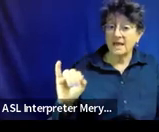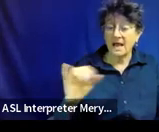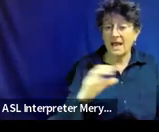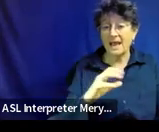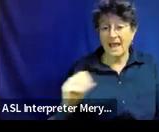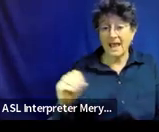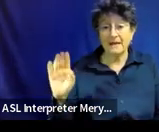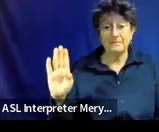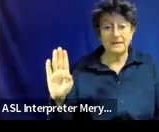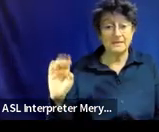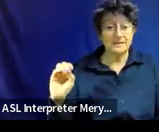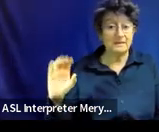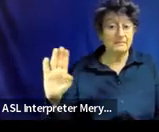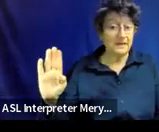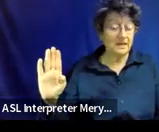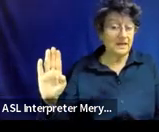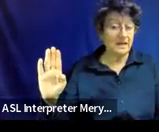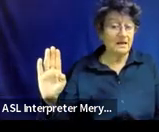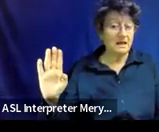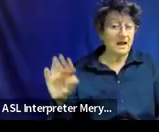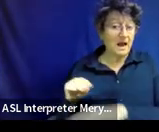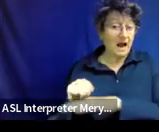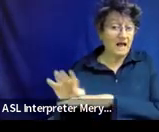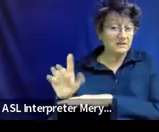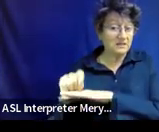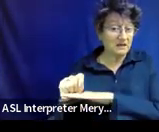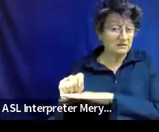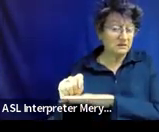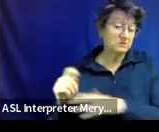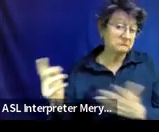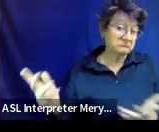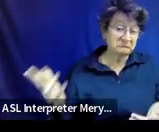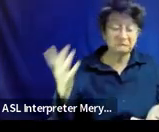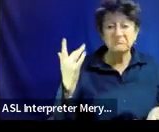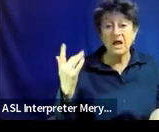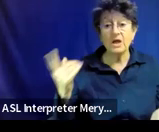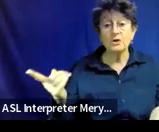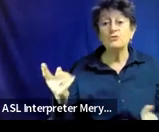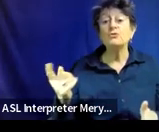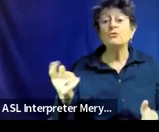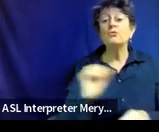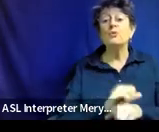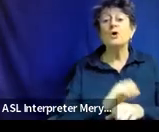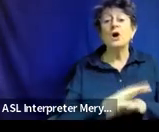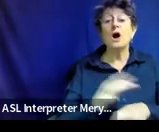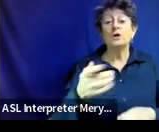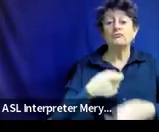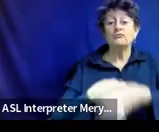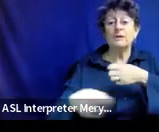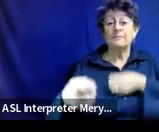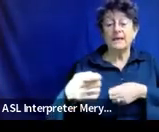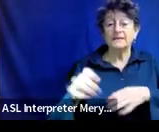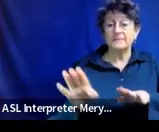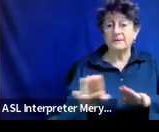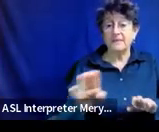because you're really working on that replacement behavior of communication.